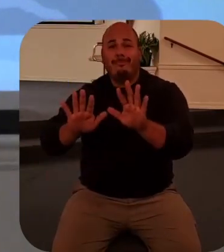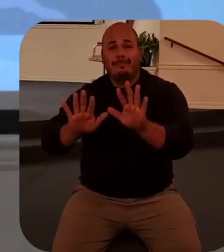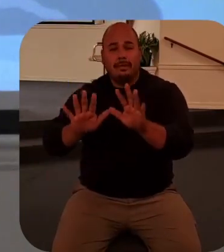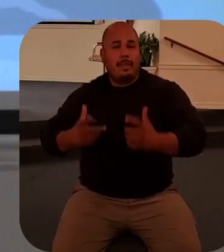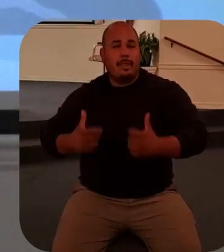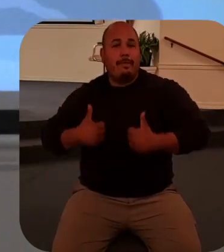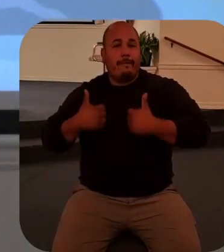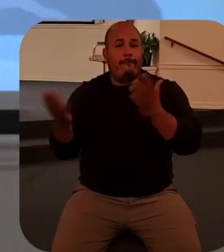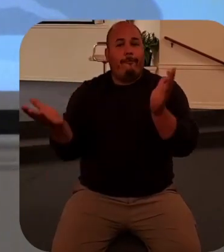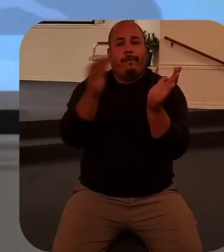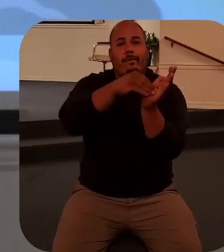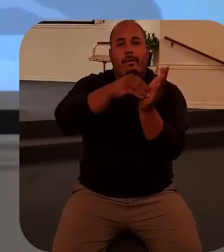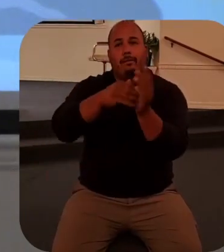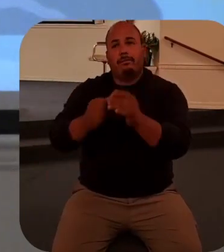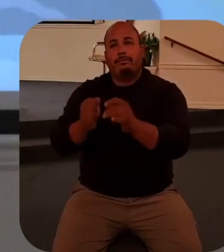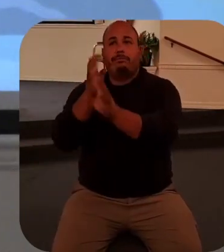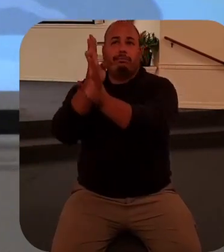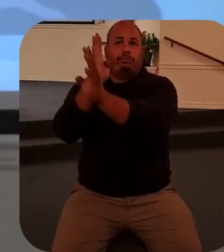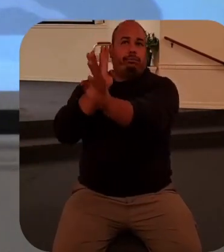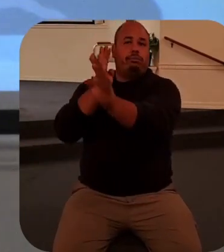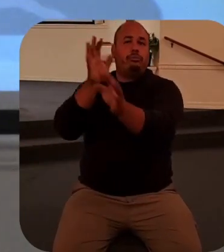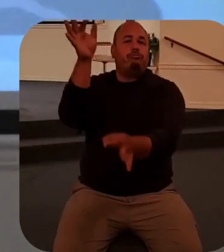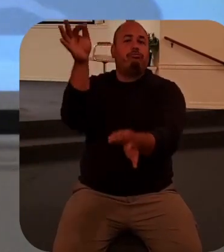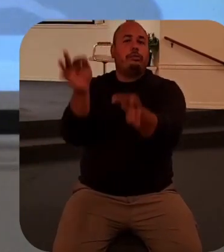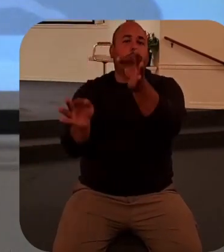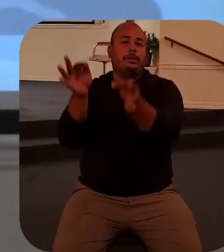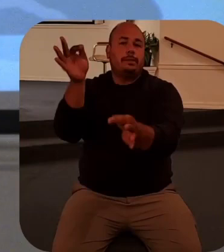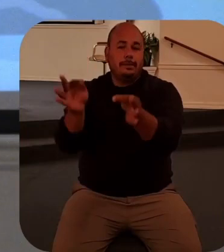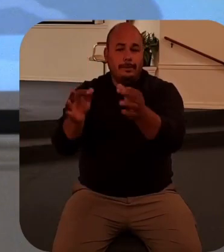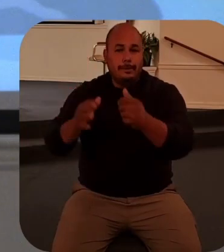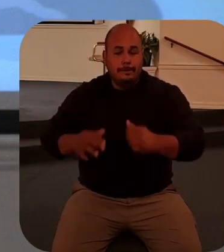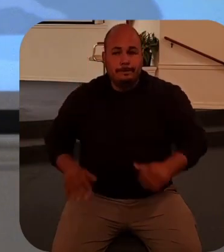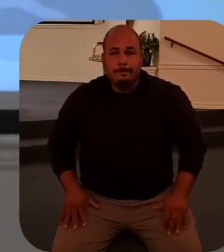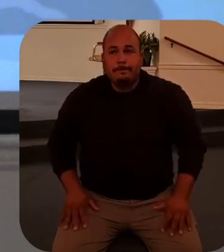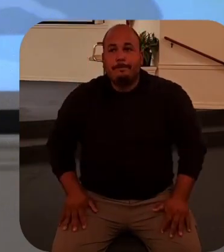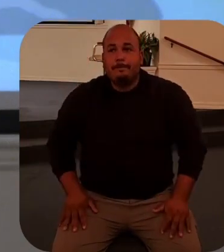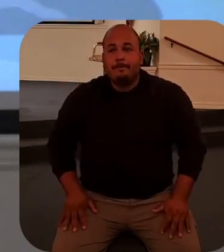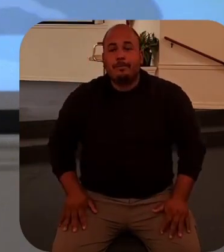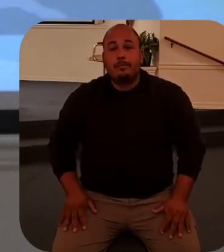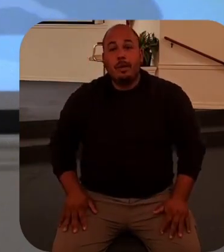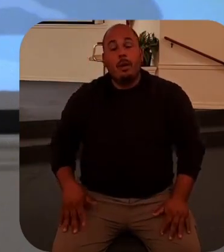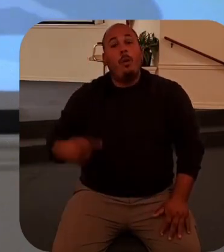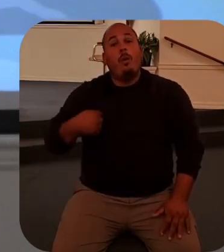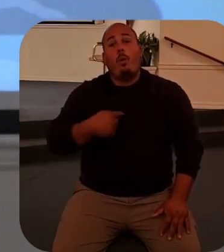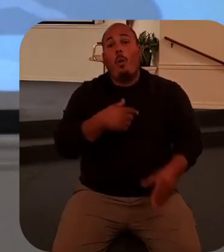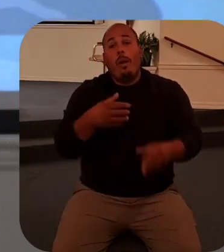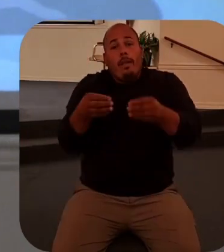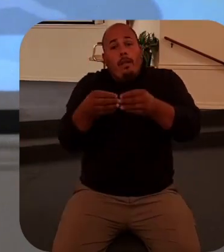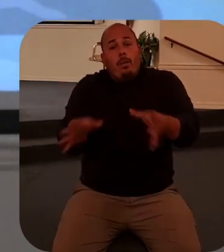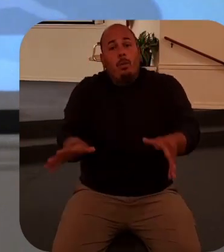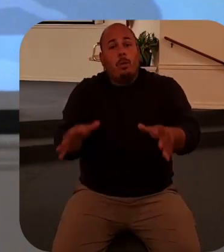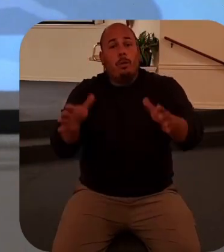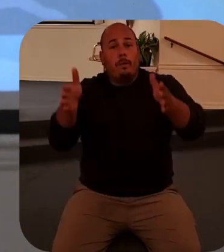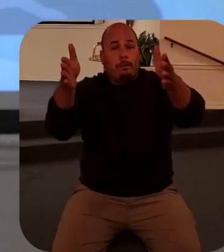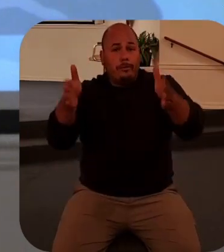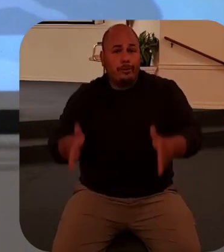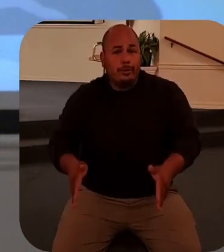will live forever. Even so, when we lose someone who is dear to us,